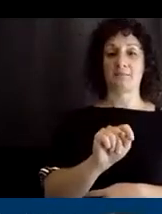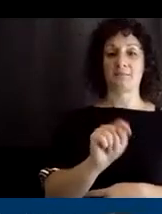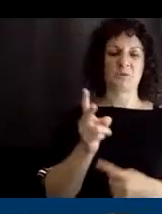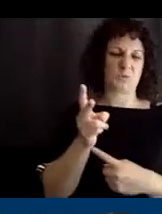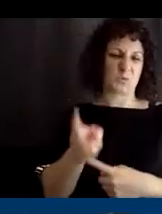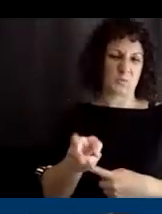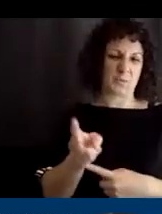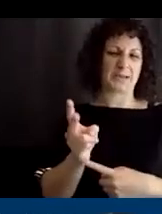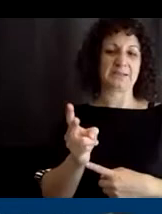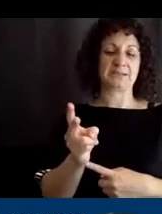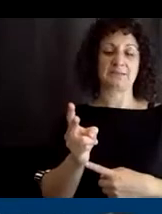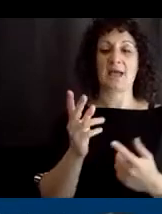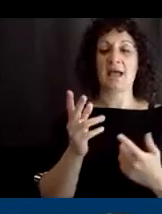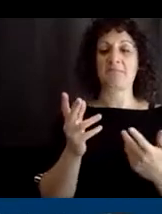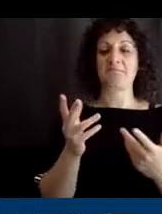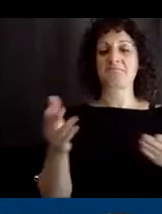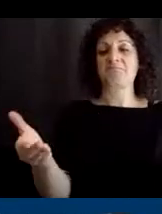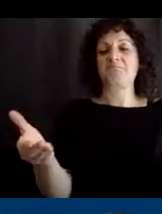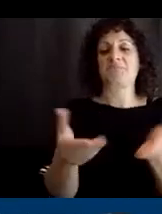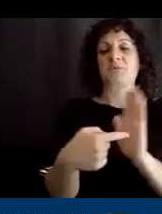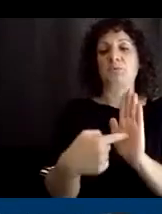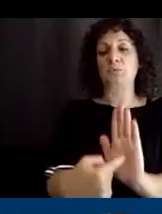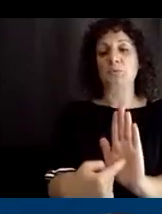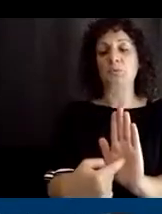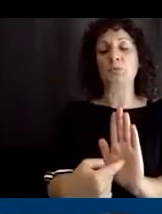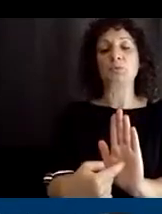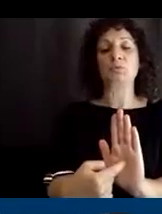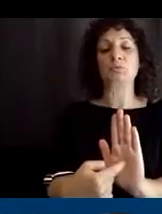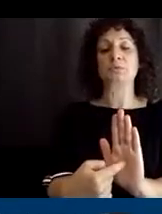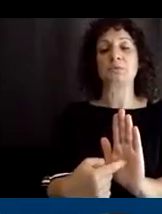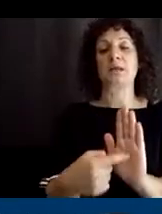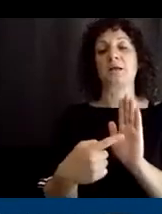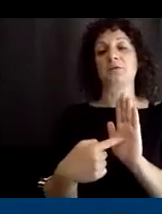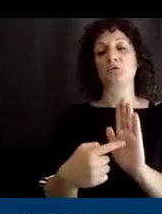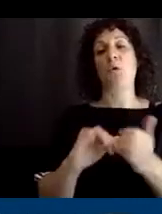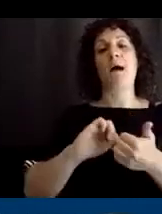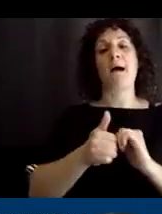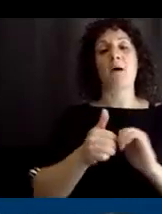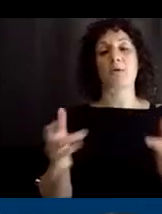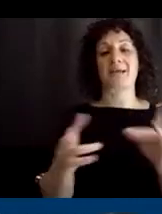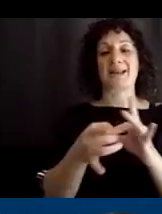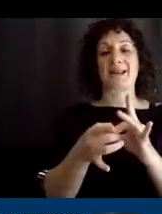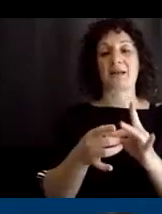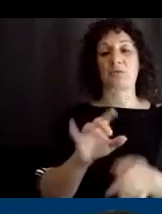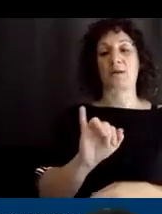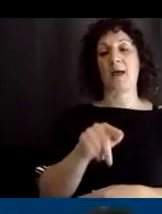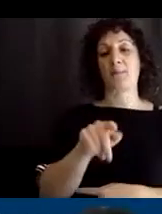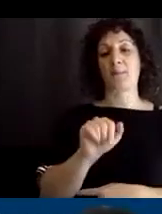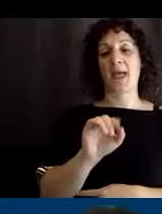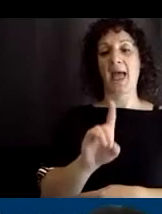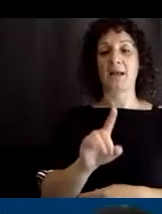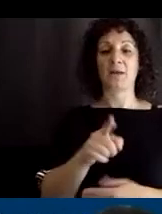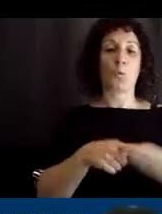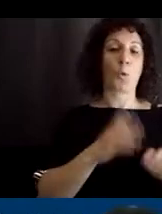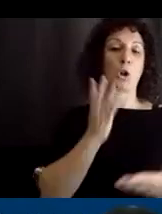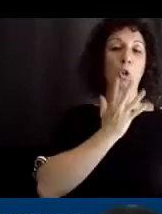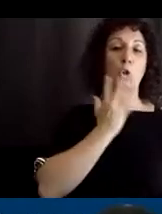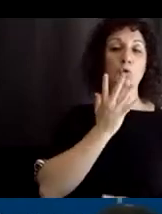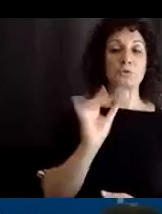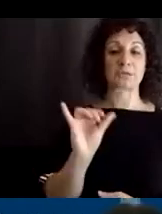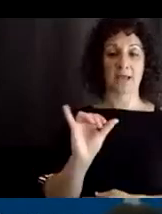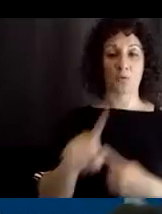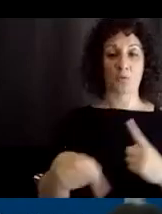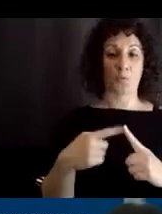just kind of introduced the switch and then also show you how to connect it to an iPad and what it looks like when you're using it with an iPad.